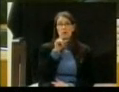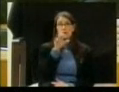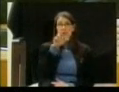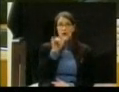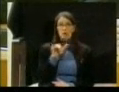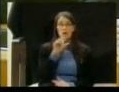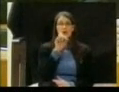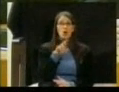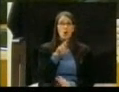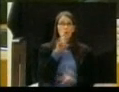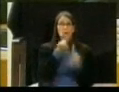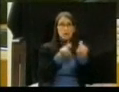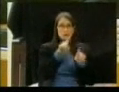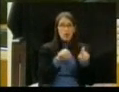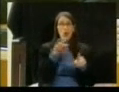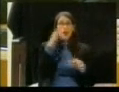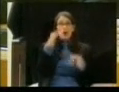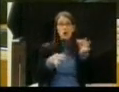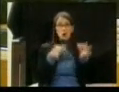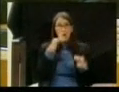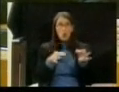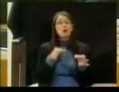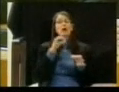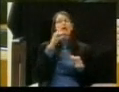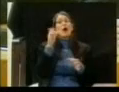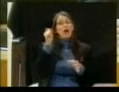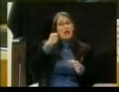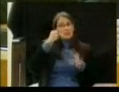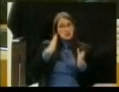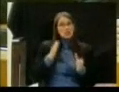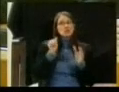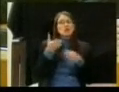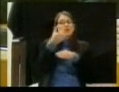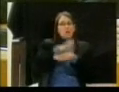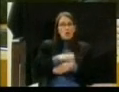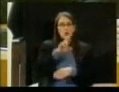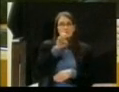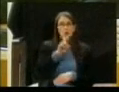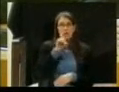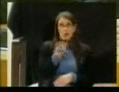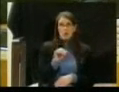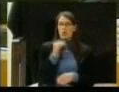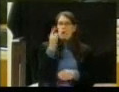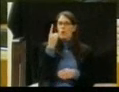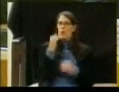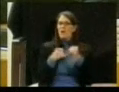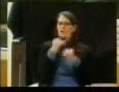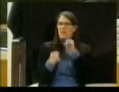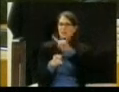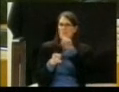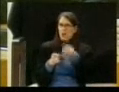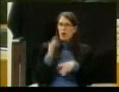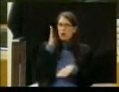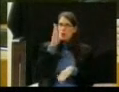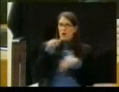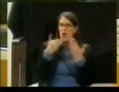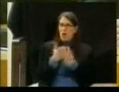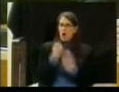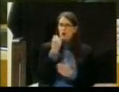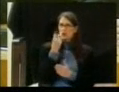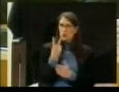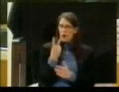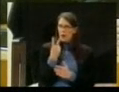And let me ask you one final question. Would all 12 instances be determined? I mean, it could be determined that all 12